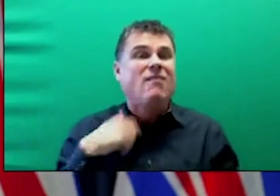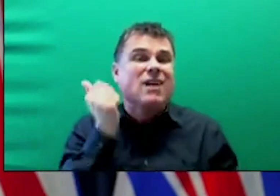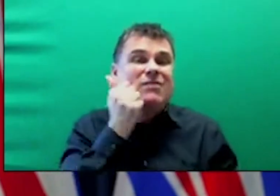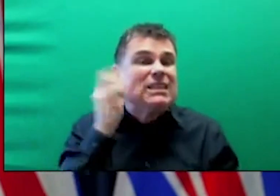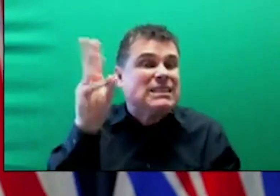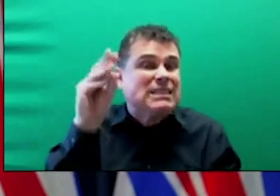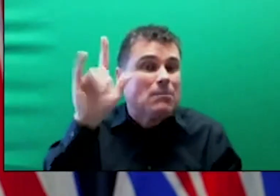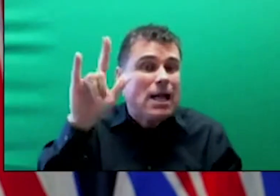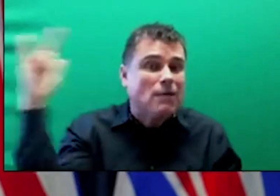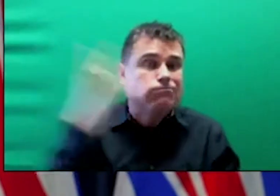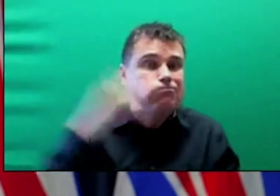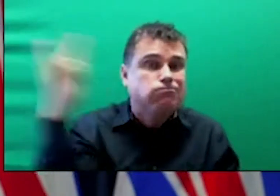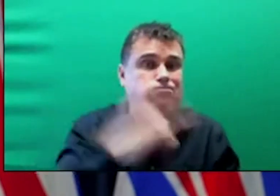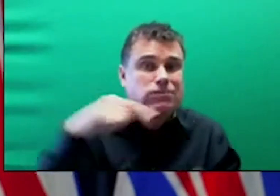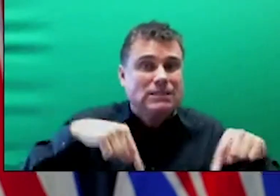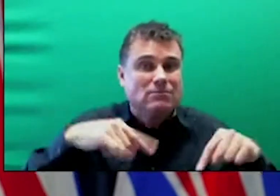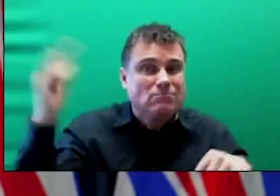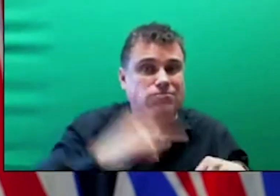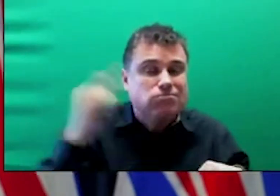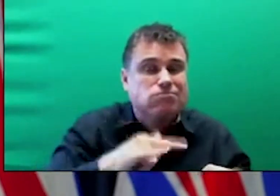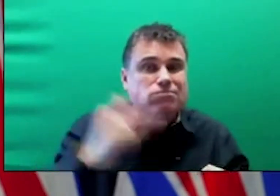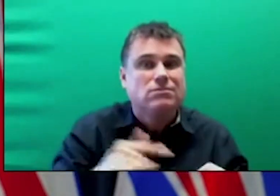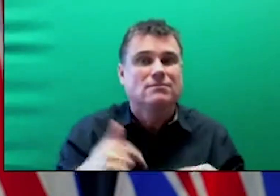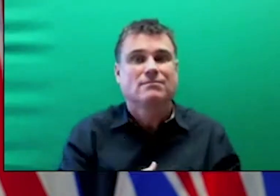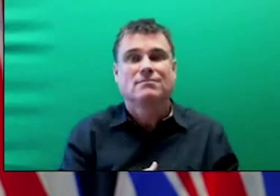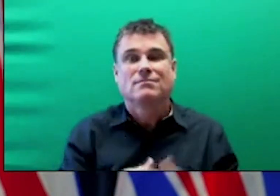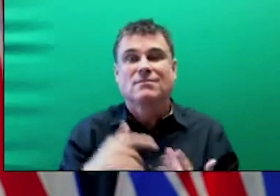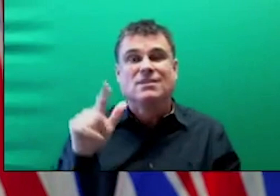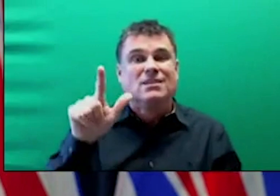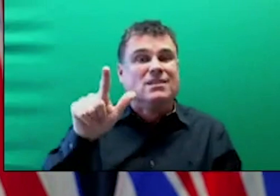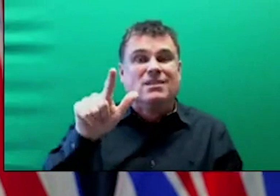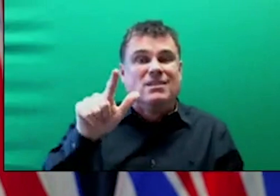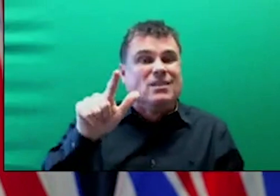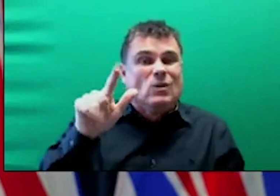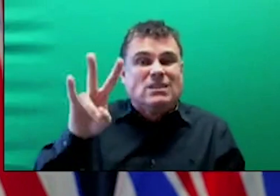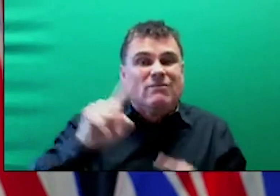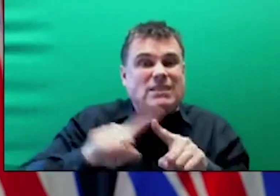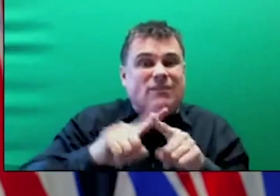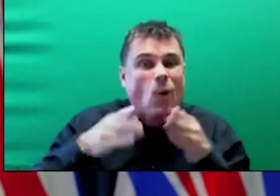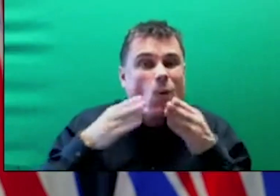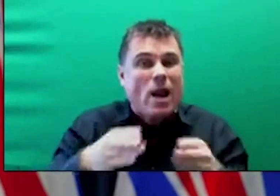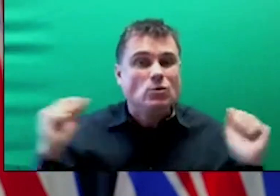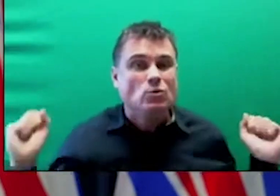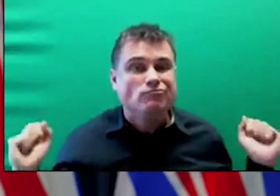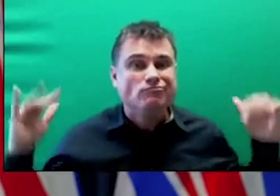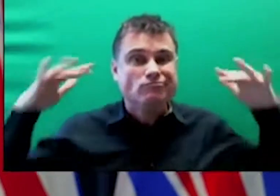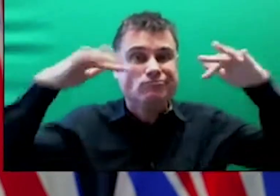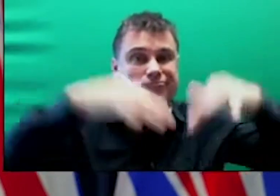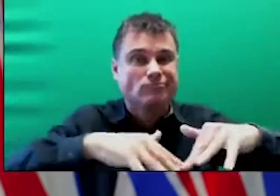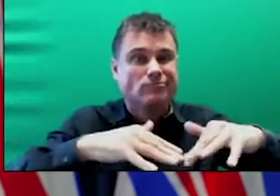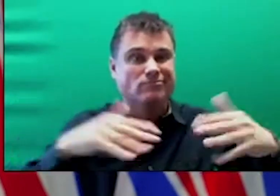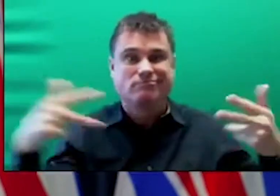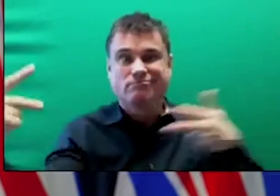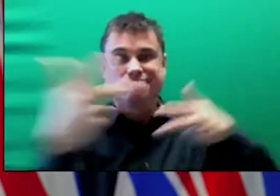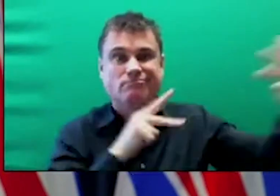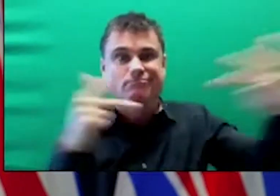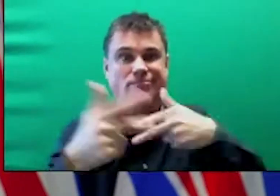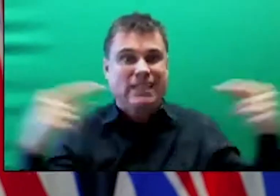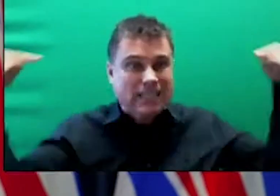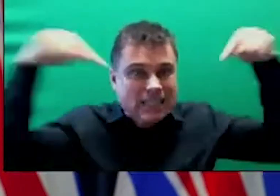premier? And would you support some kind of exemption so they could be fast-tracked? Well, I have to say that I've received